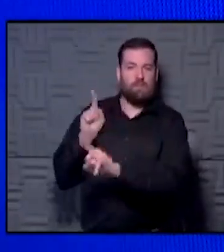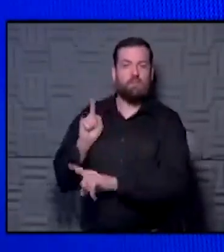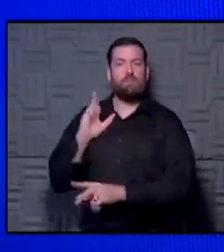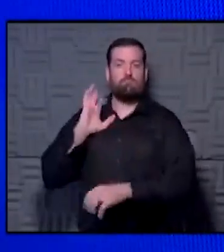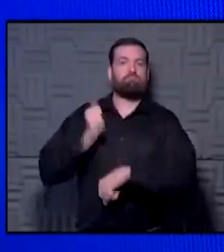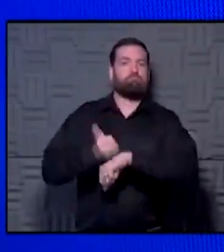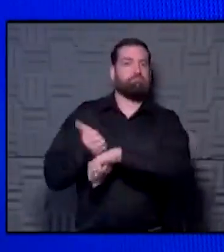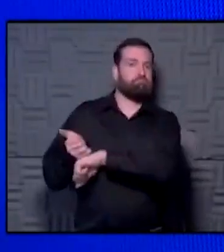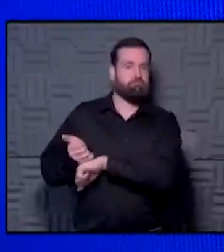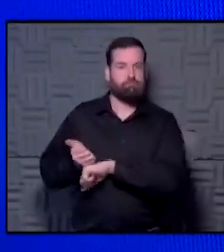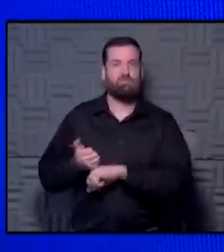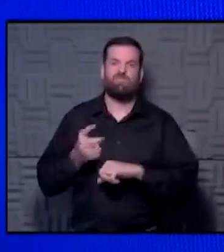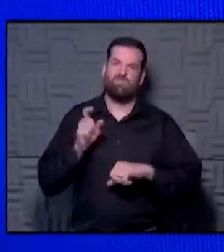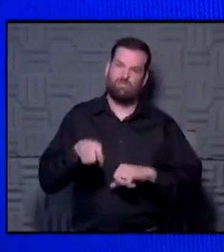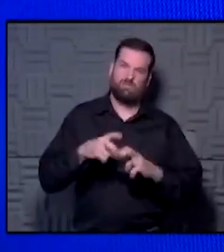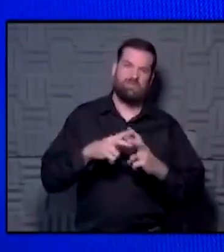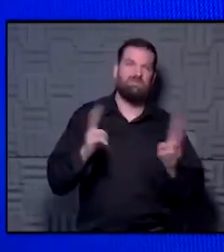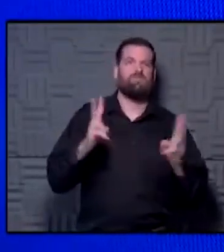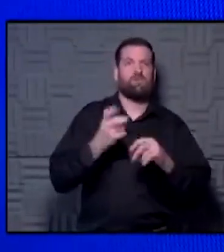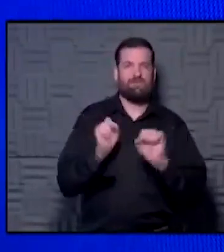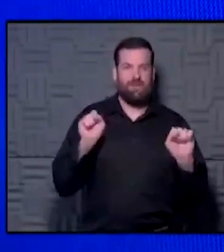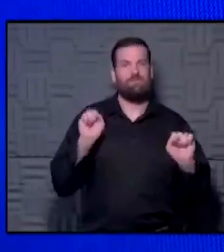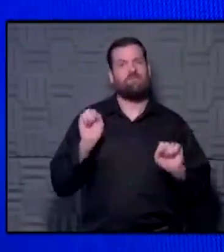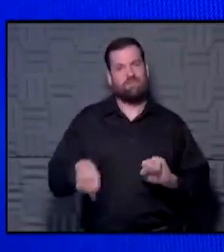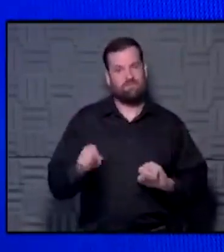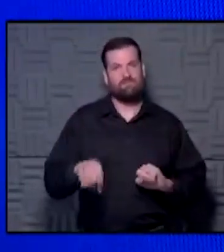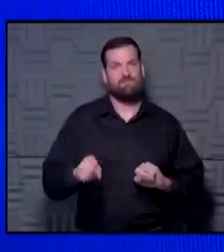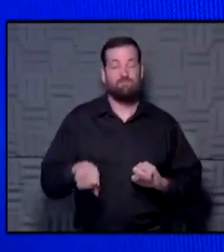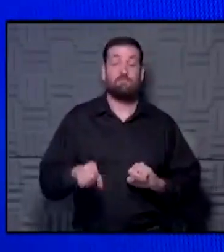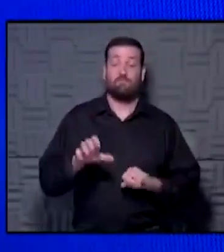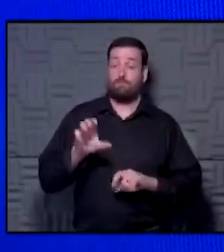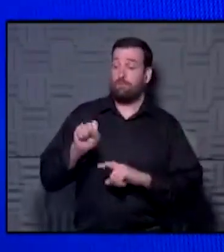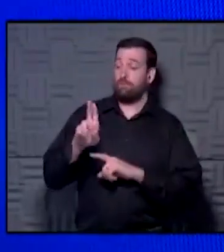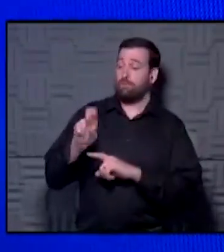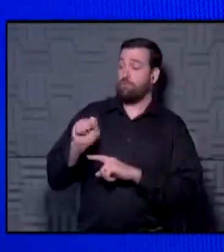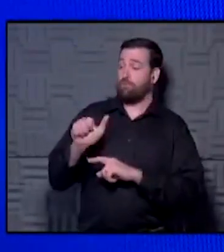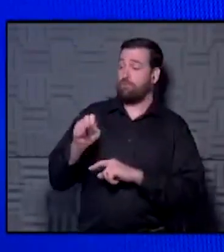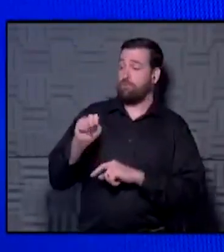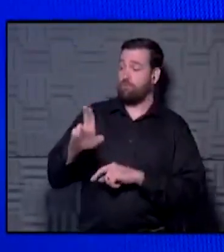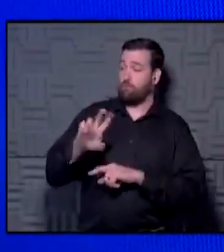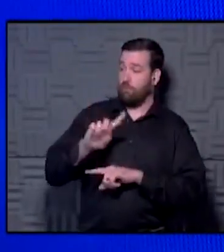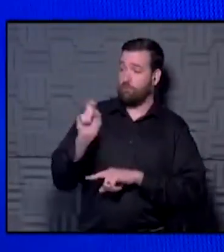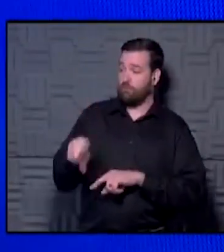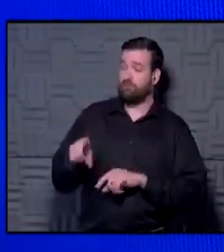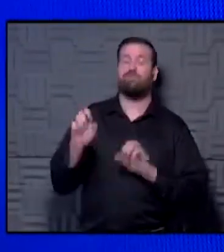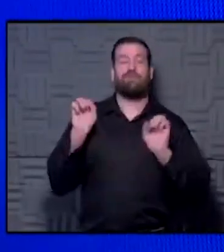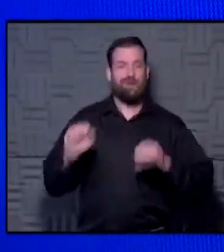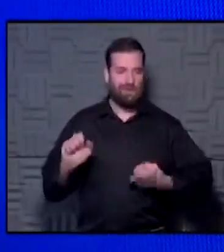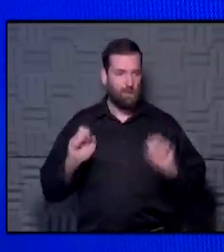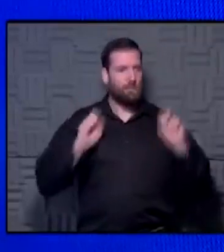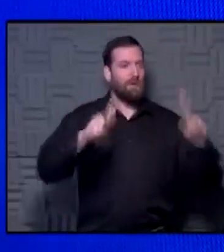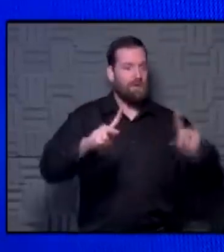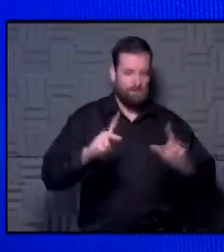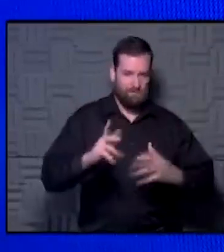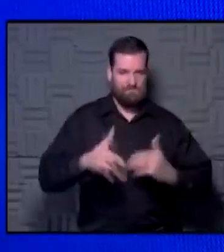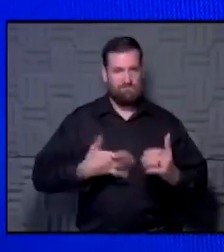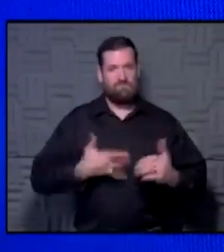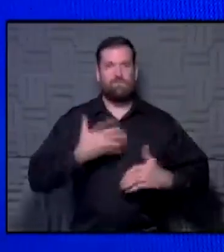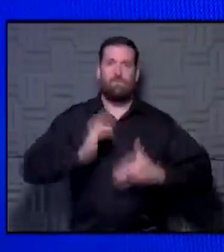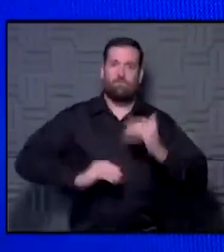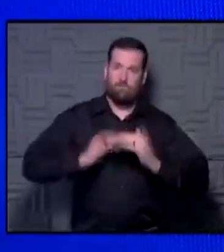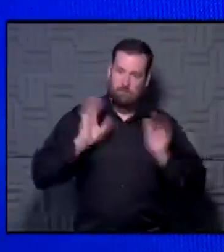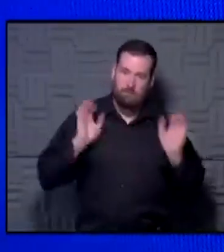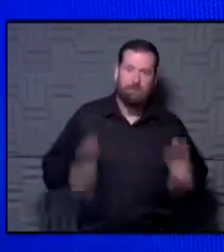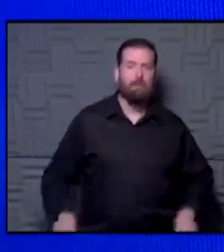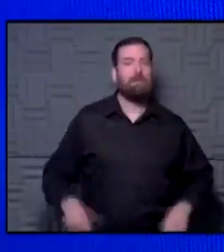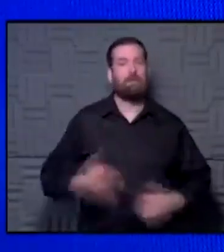It should be, you know, a very, very safe experience. So, I think Susan's question, I believe you can go back. I think you can feel very comfortable about going back.